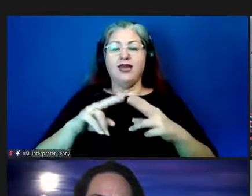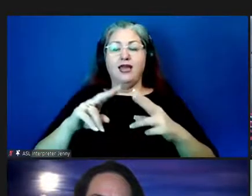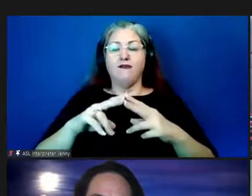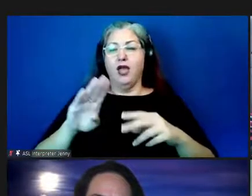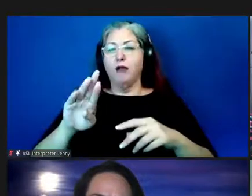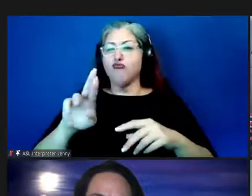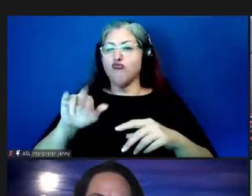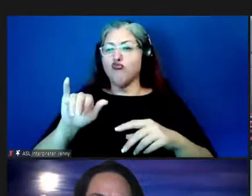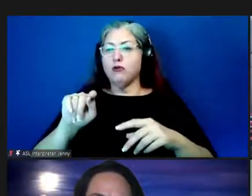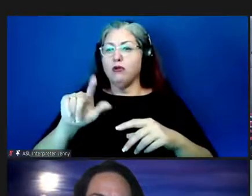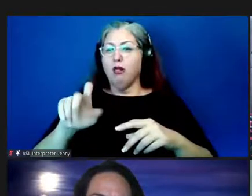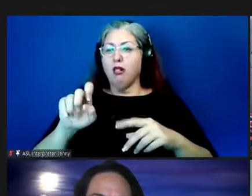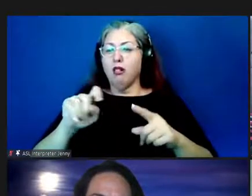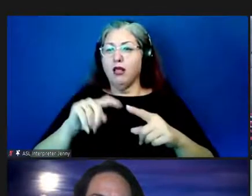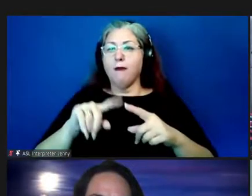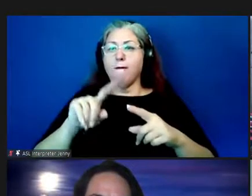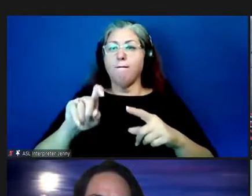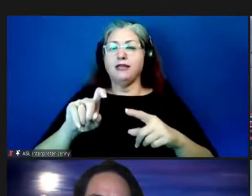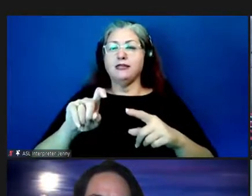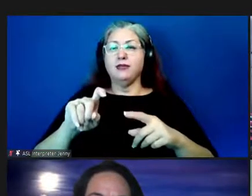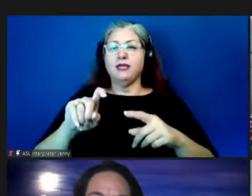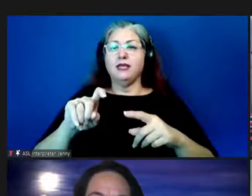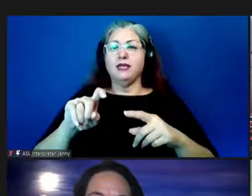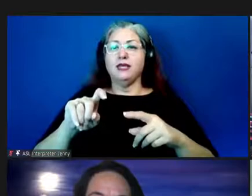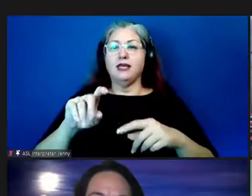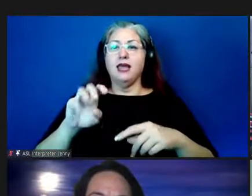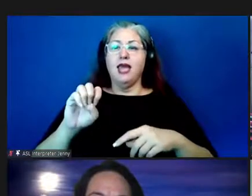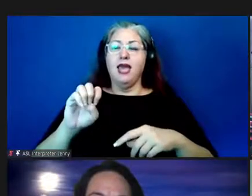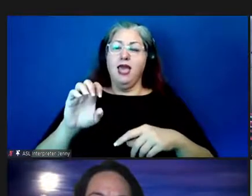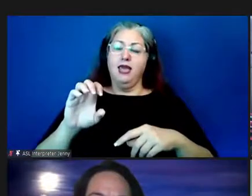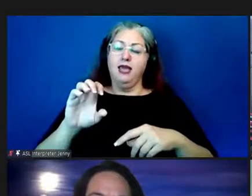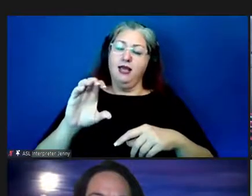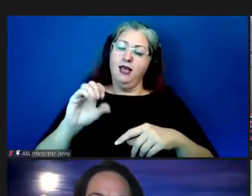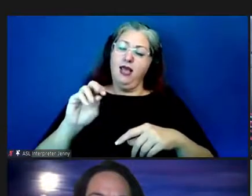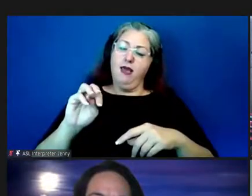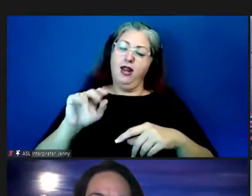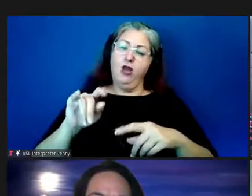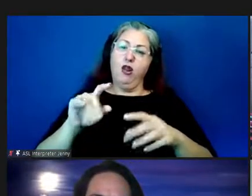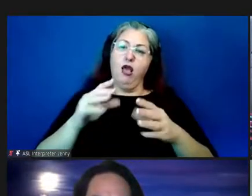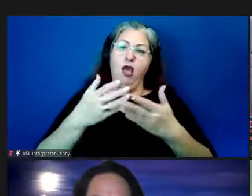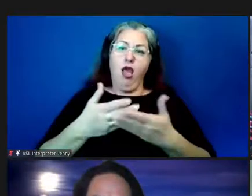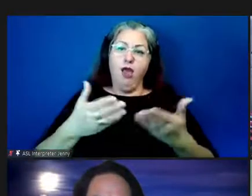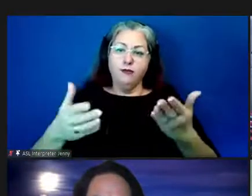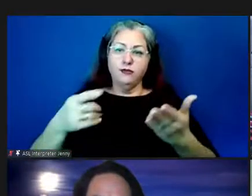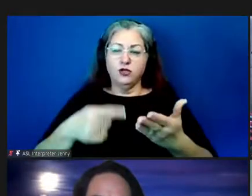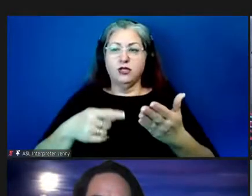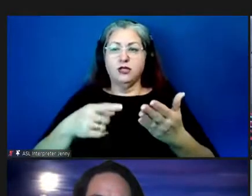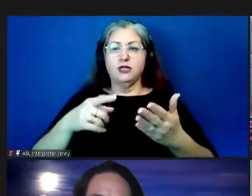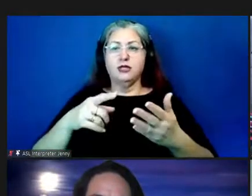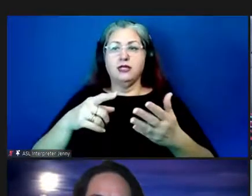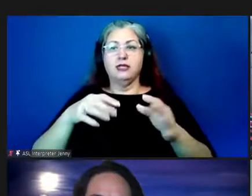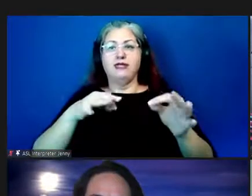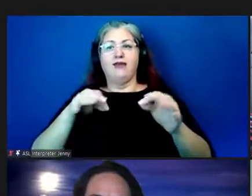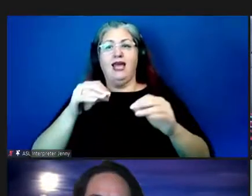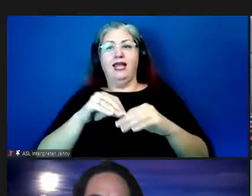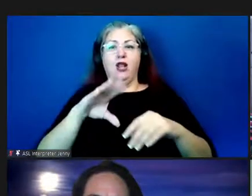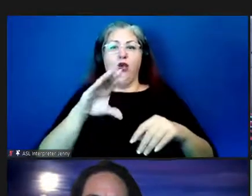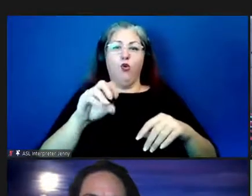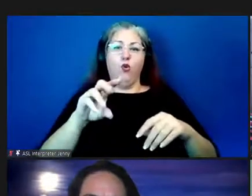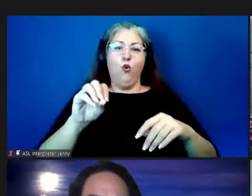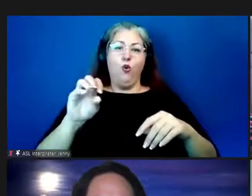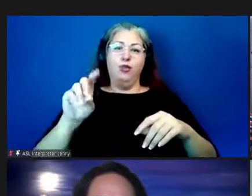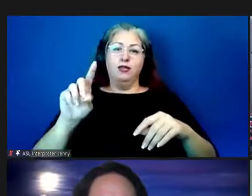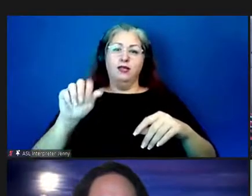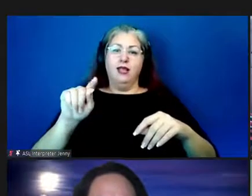regard if it's it has to be like the canonical uh object that is defined in the coco data set